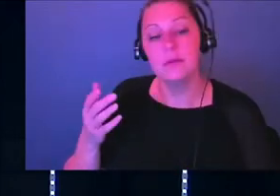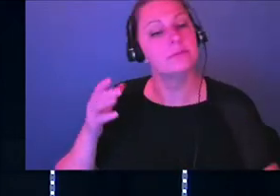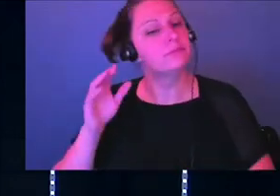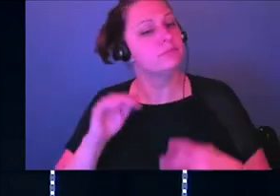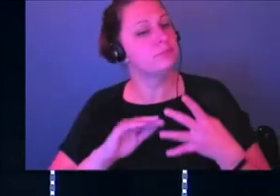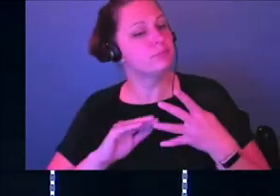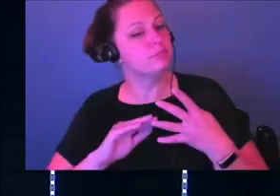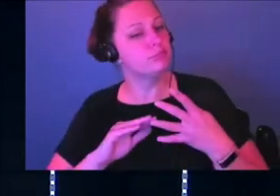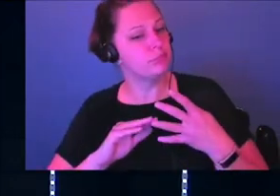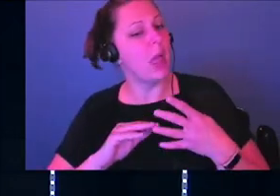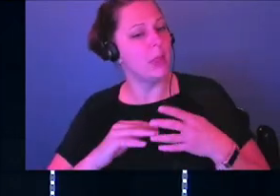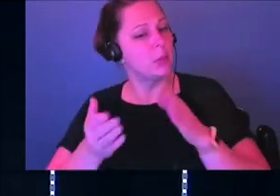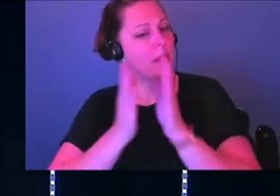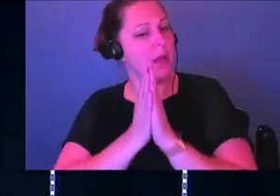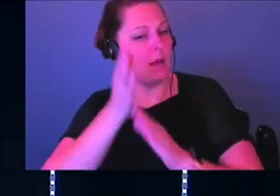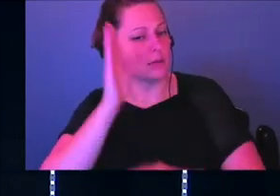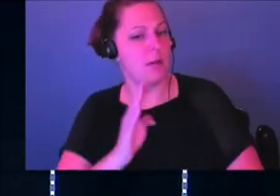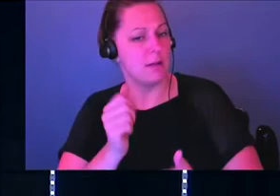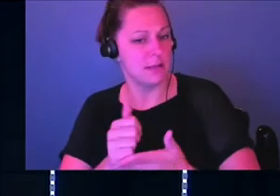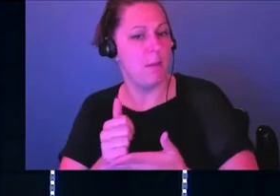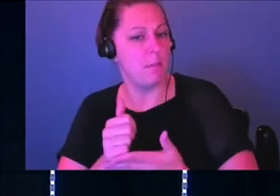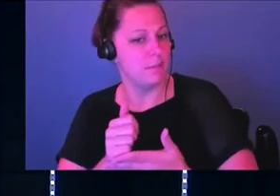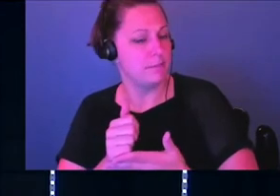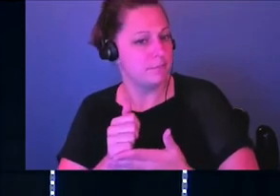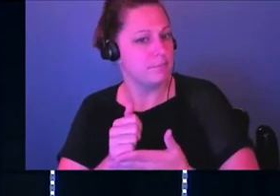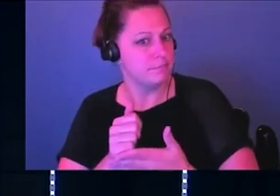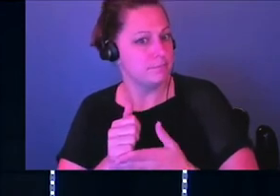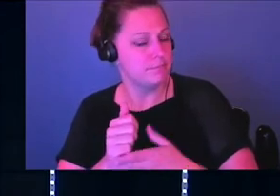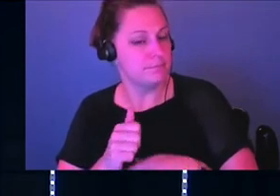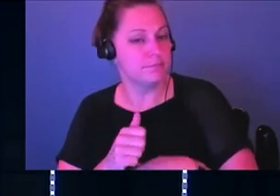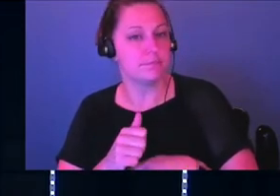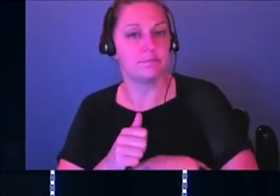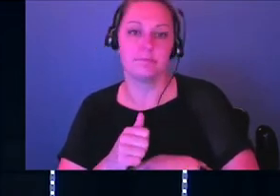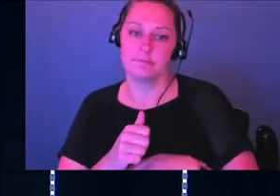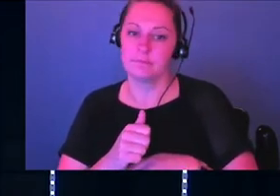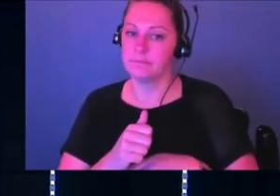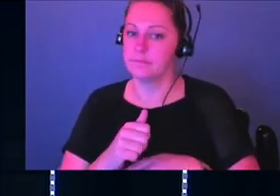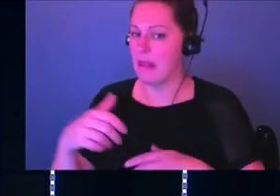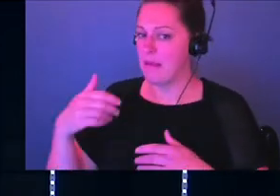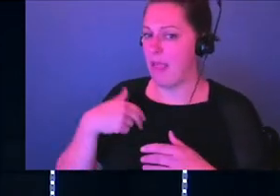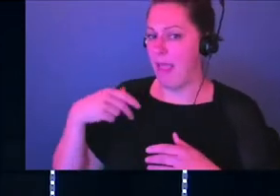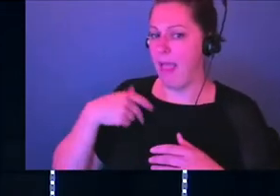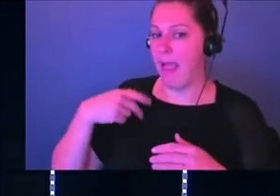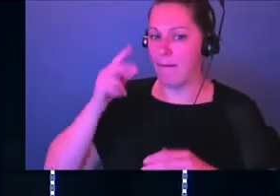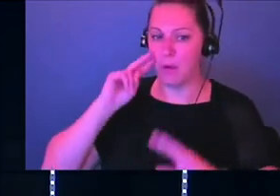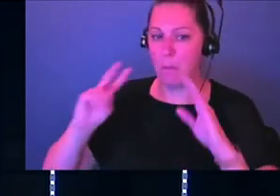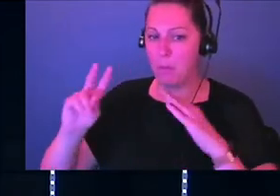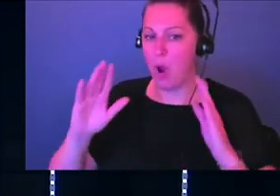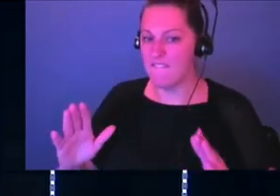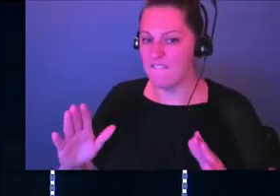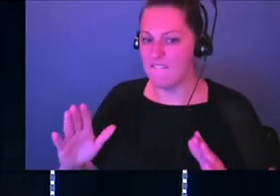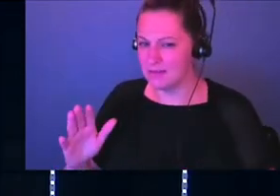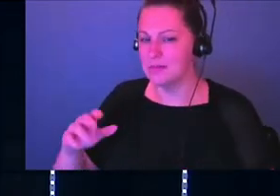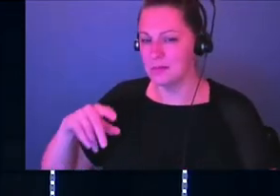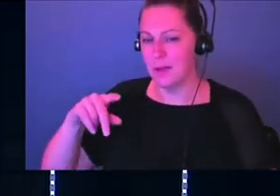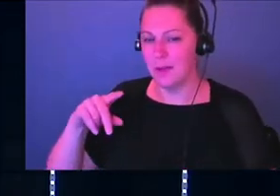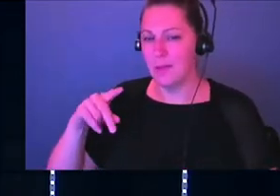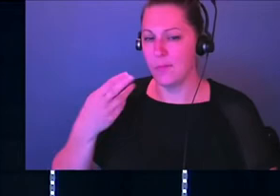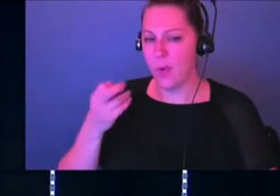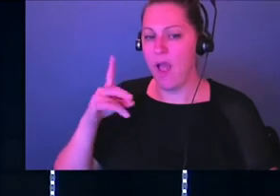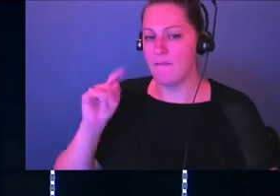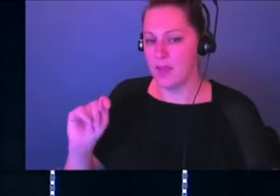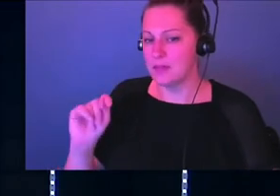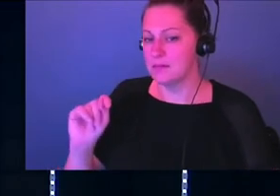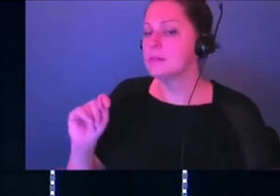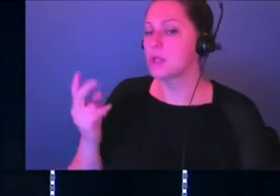to do is we need to seek God's help. Okay. And so what he does is he's like, hey, is there a prophet? Okay. Because back at this time, the way that God spoke to his people